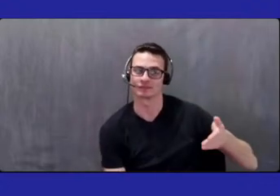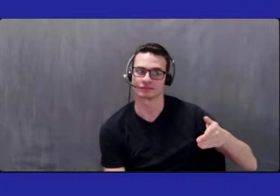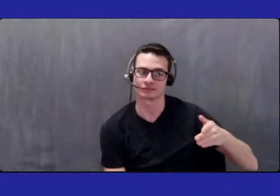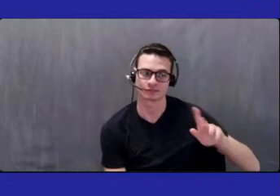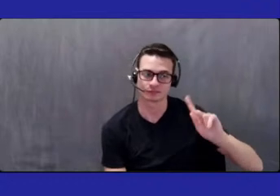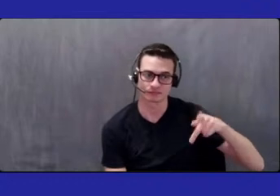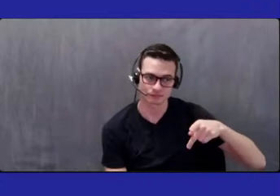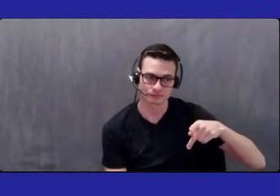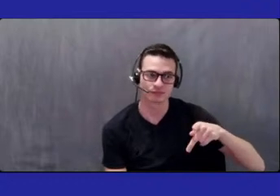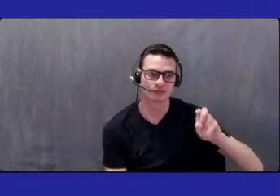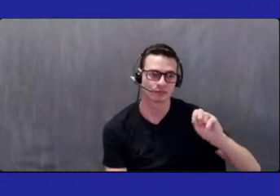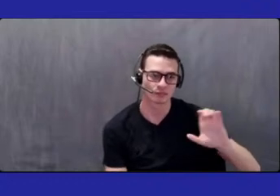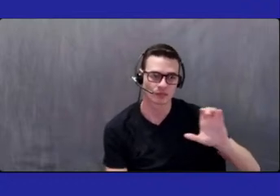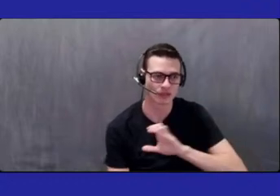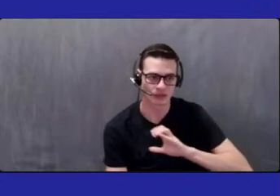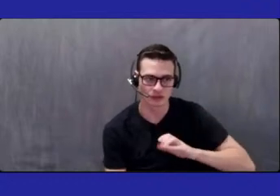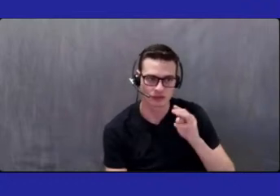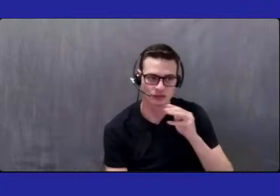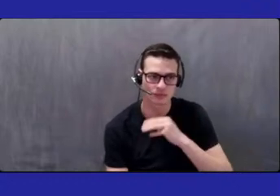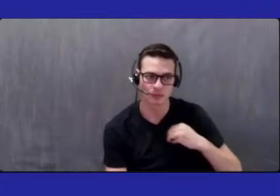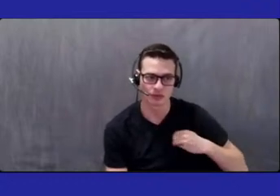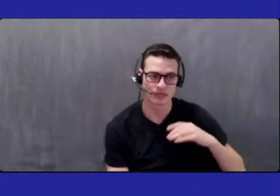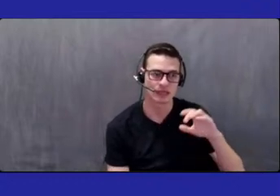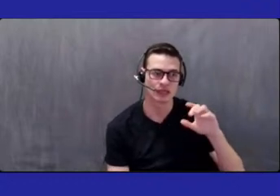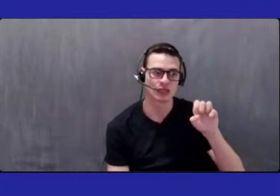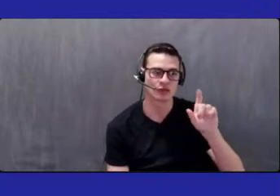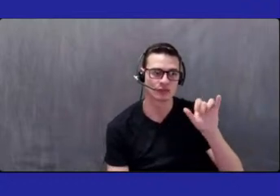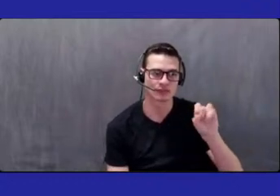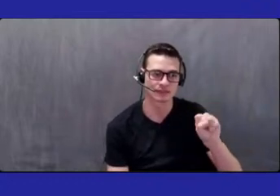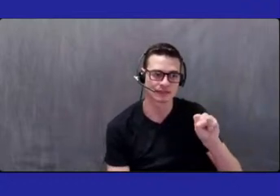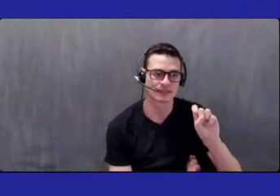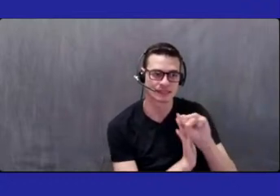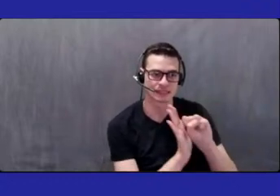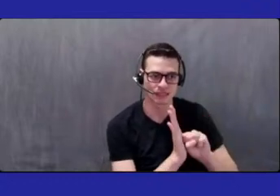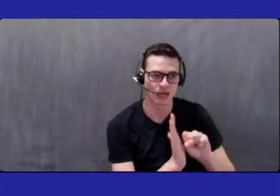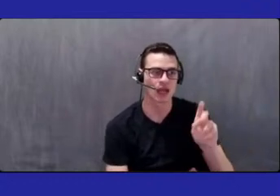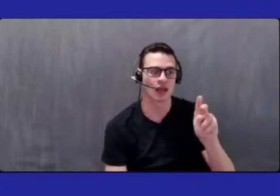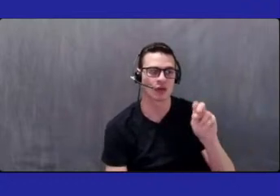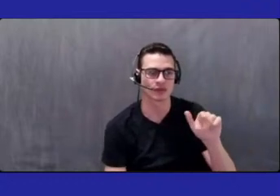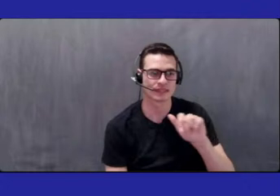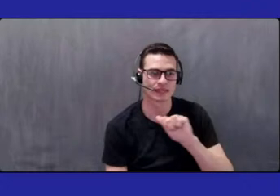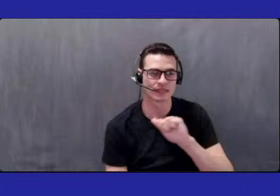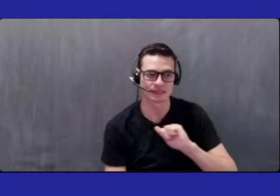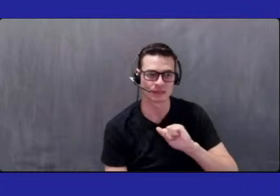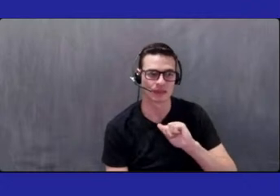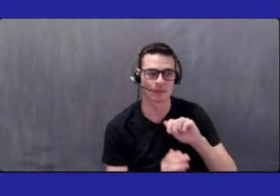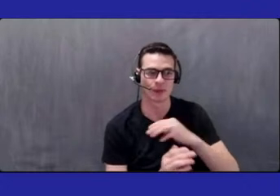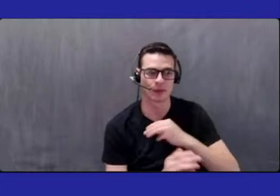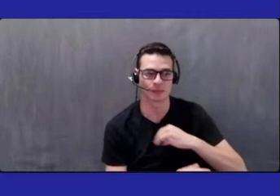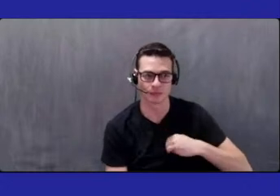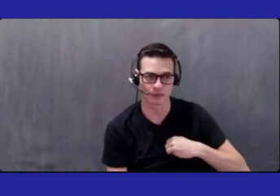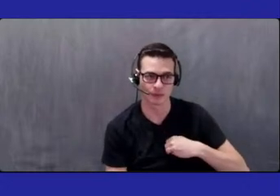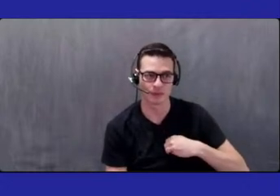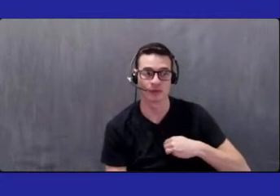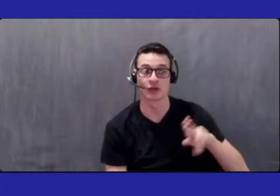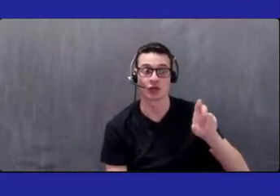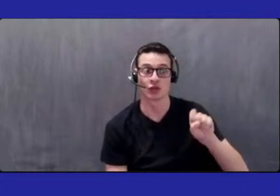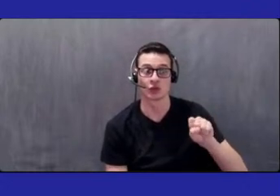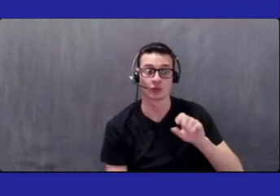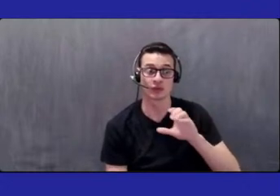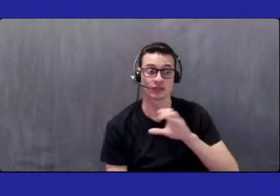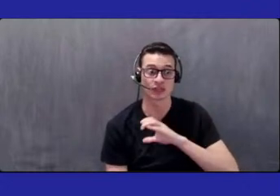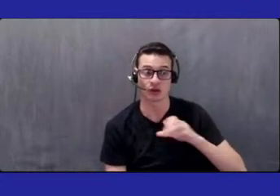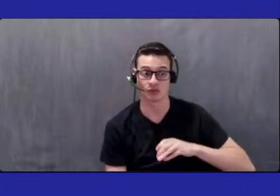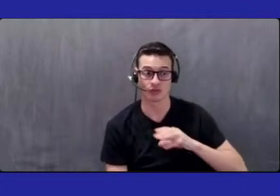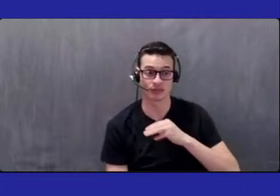impact of our work. Just to name a few. Bronx Bureau President, the Honorable Vanessa Gibson, the New York